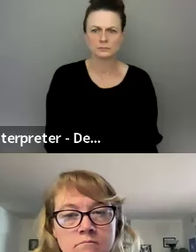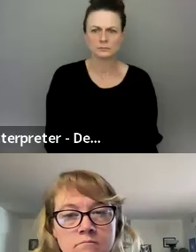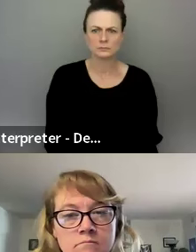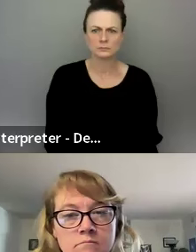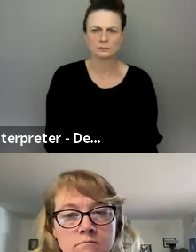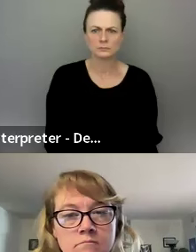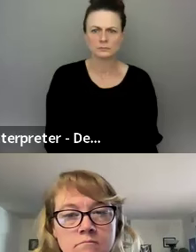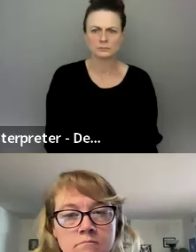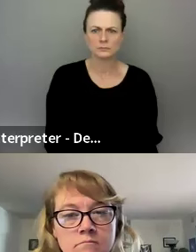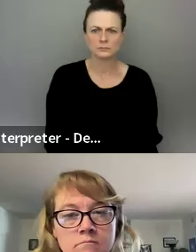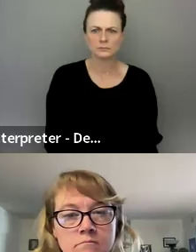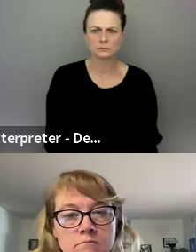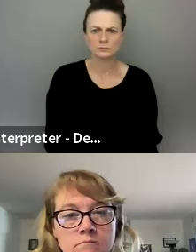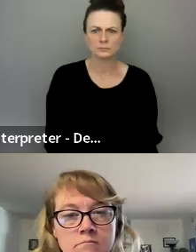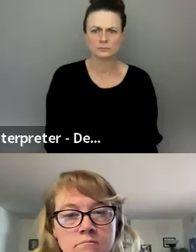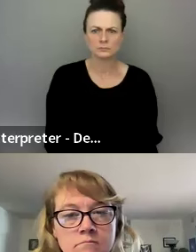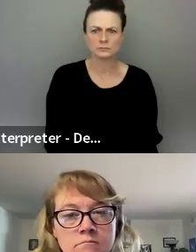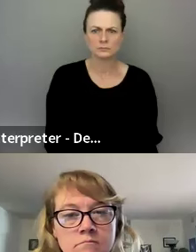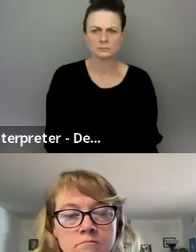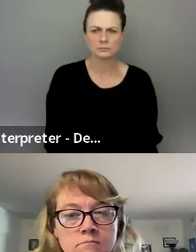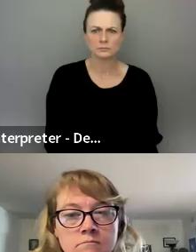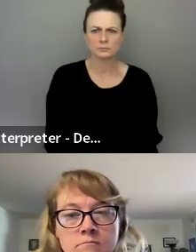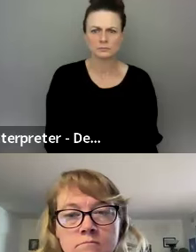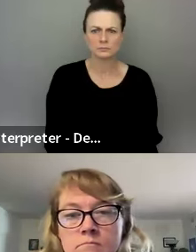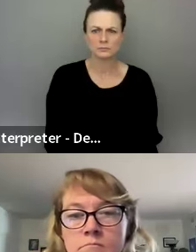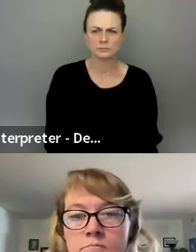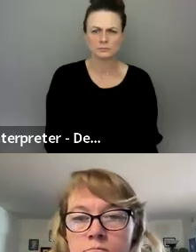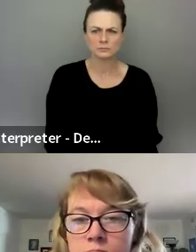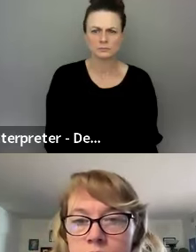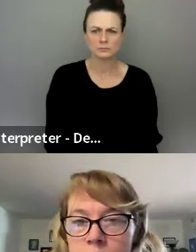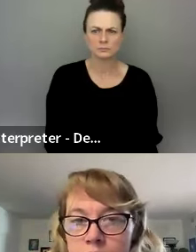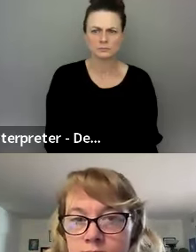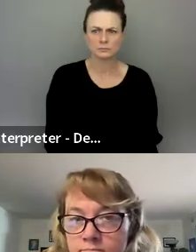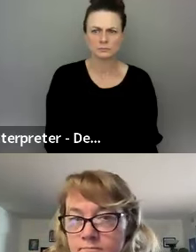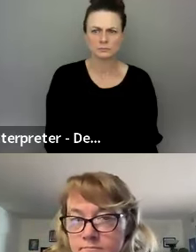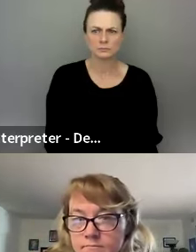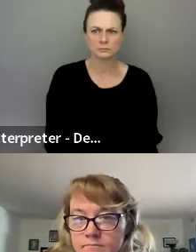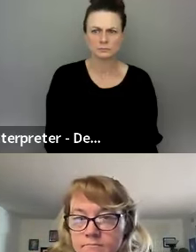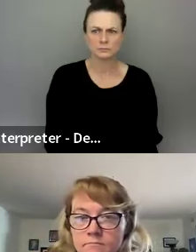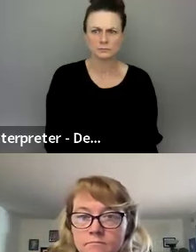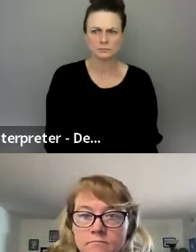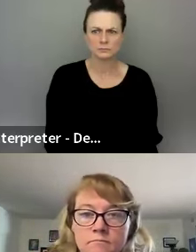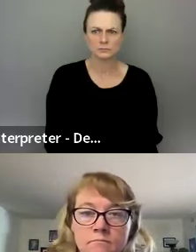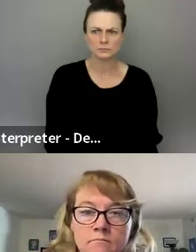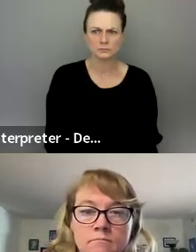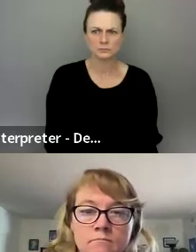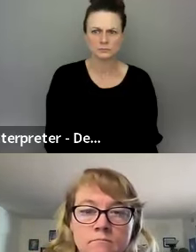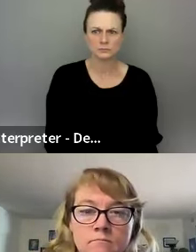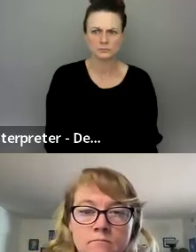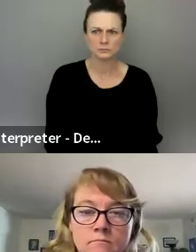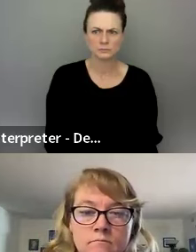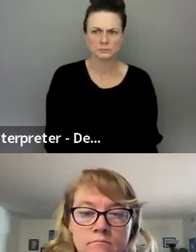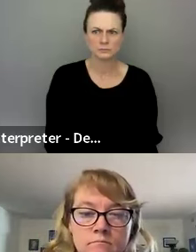uh, we master here all the time, but, uh, it's just a 10 or 15 minutes. It's so helpful